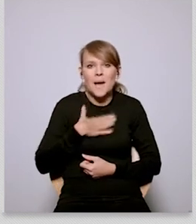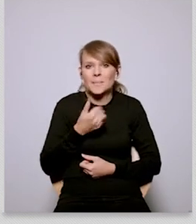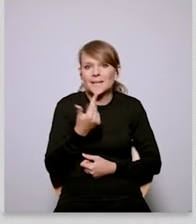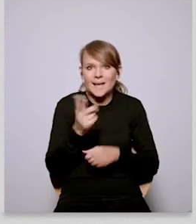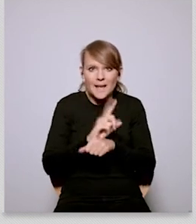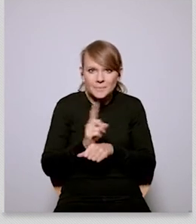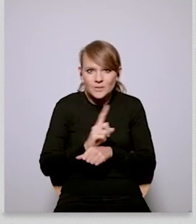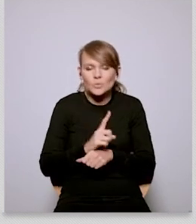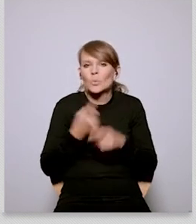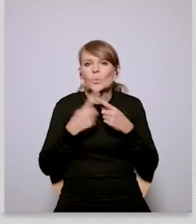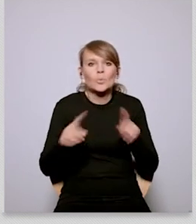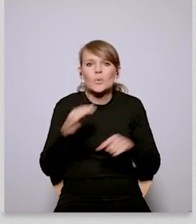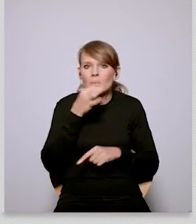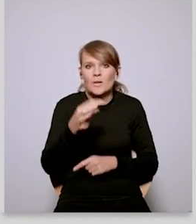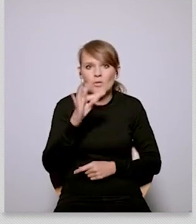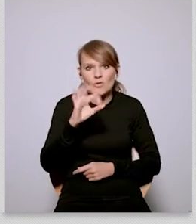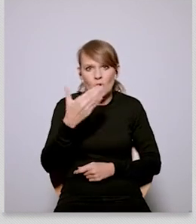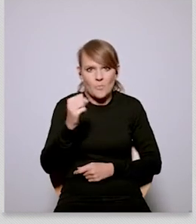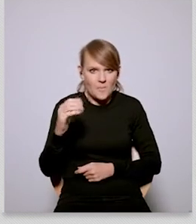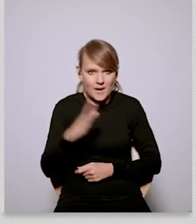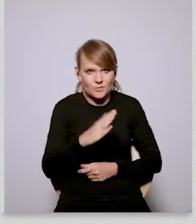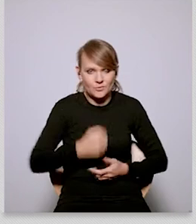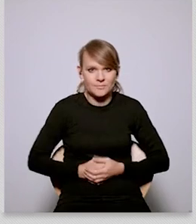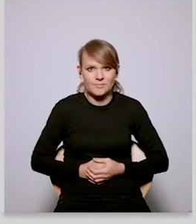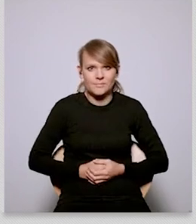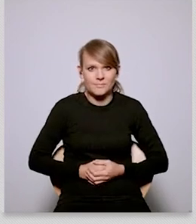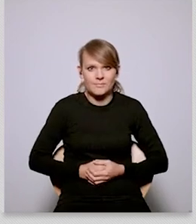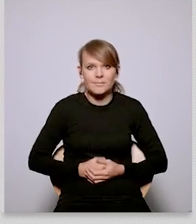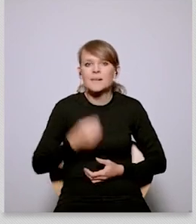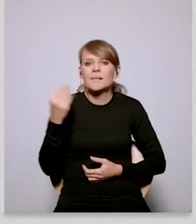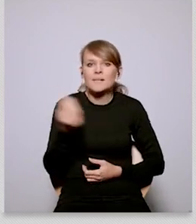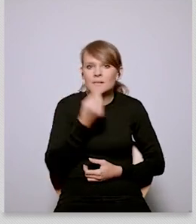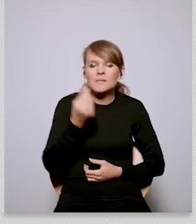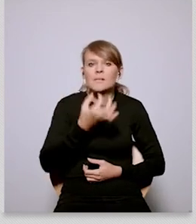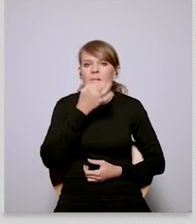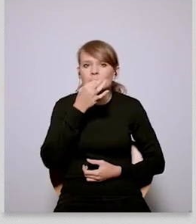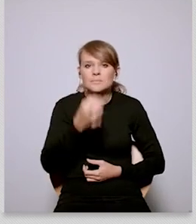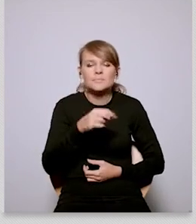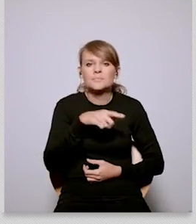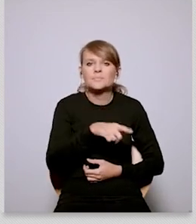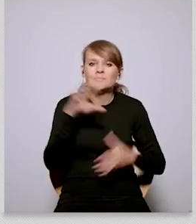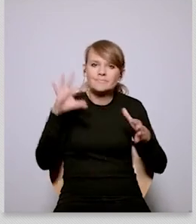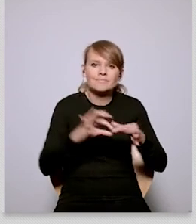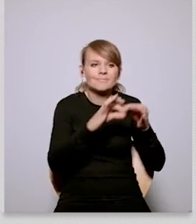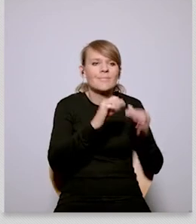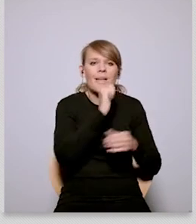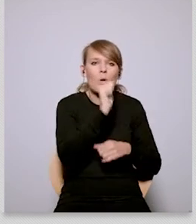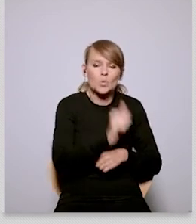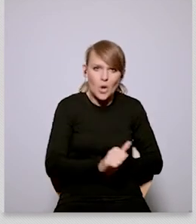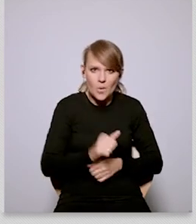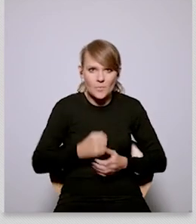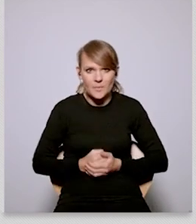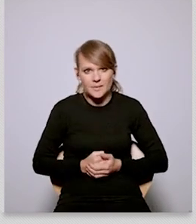a few more minutes uh so i would like to come back to tomas uh could you